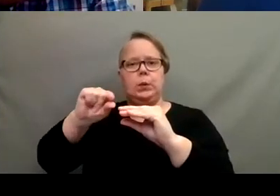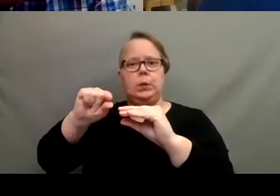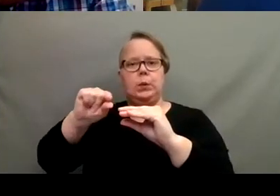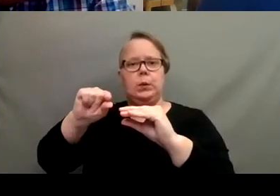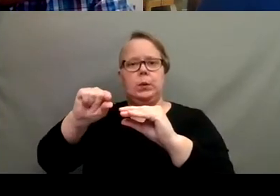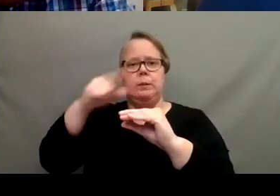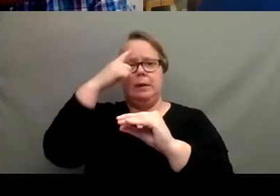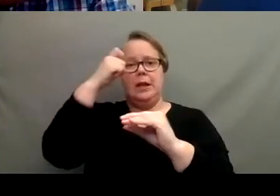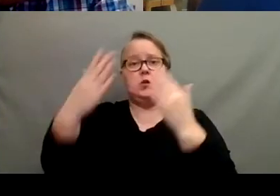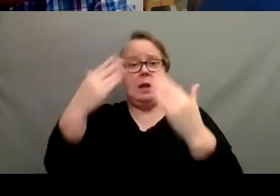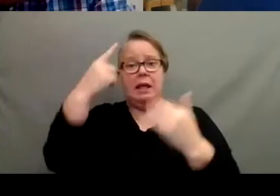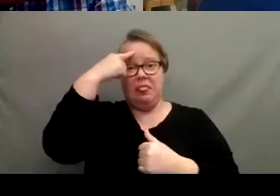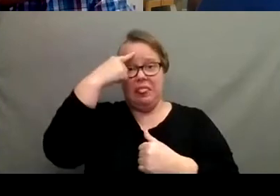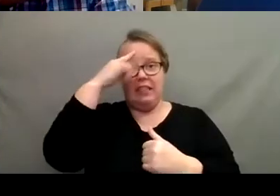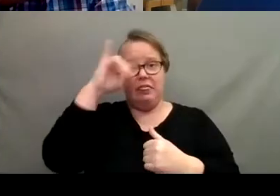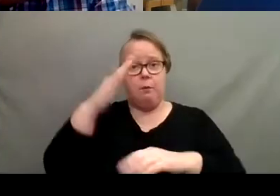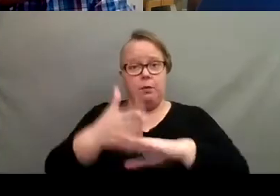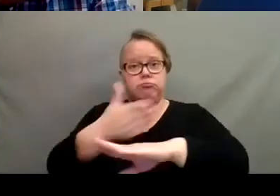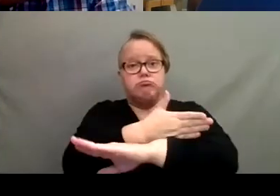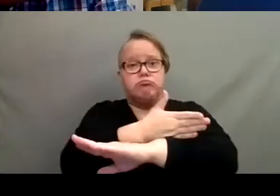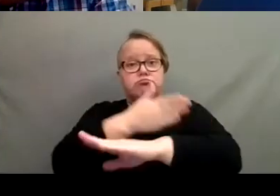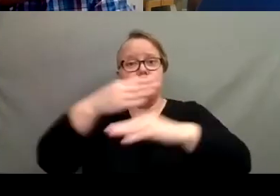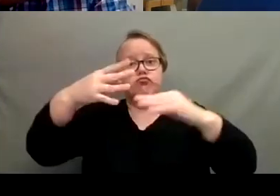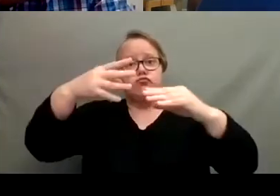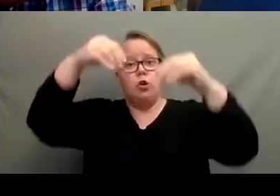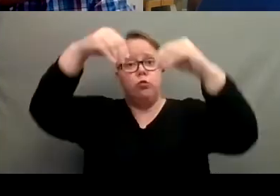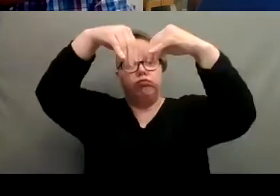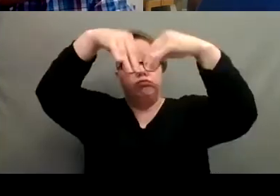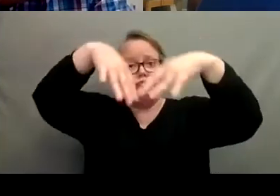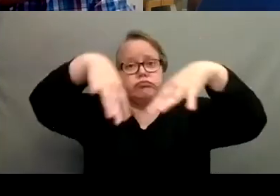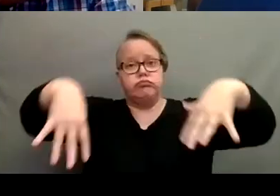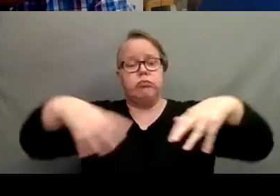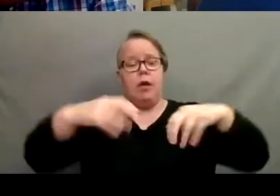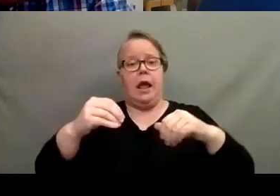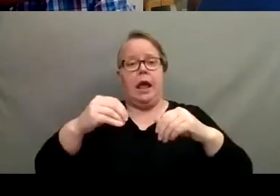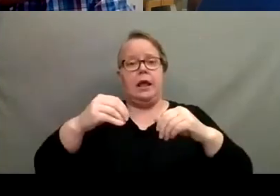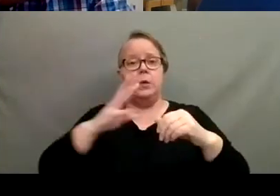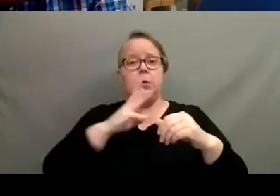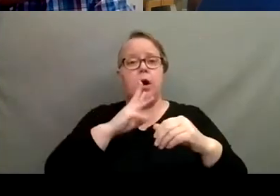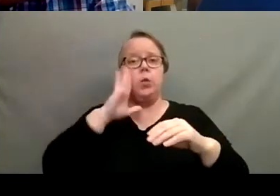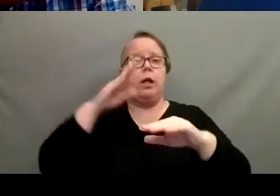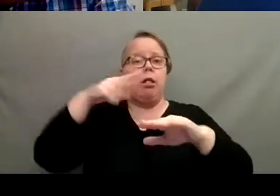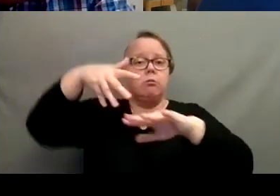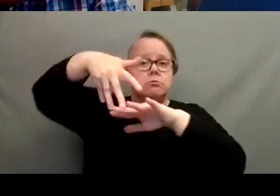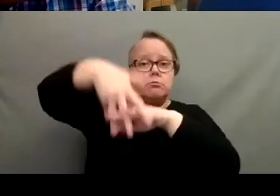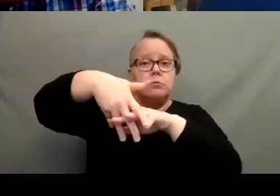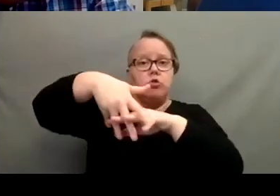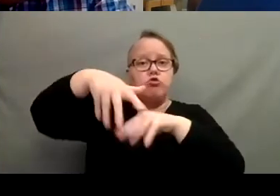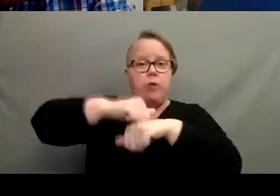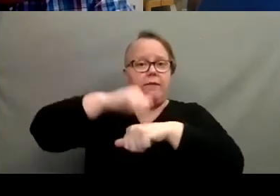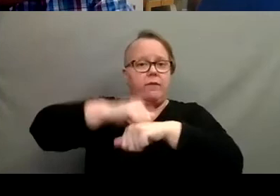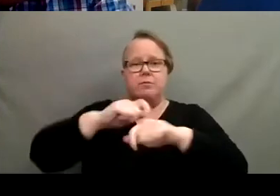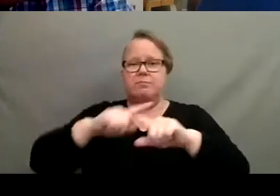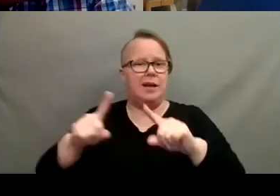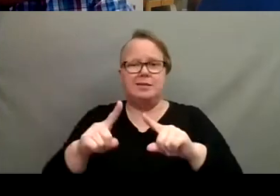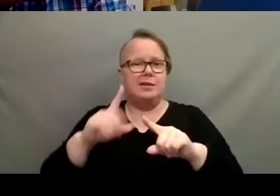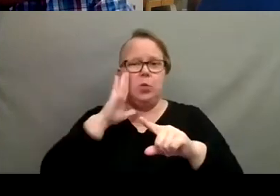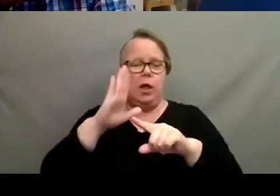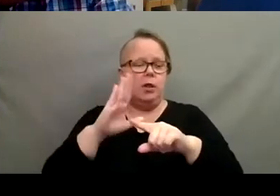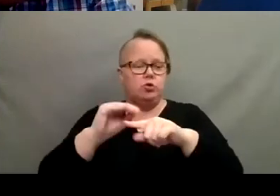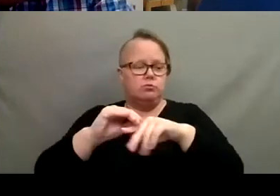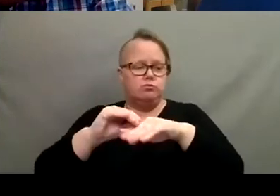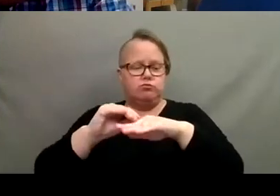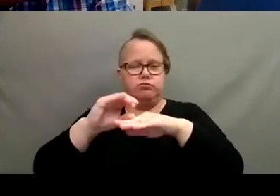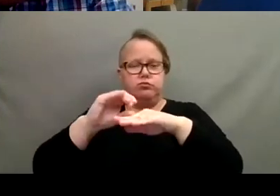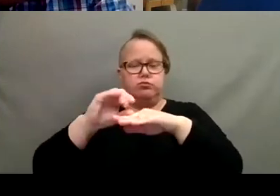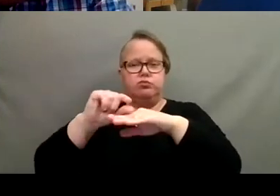think that that's going to improve drainage and the water's just going to go right through that gravel. But what'll actually happen is it'll just pool right at